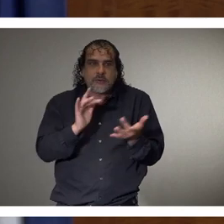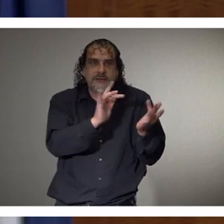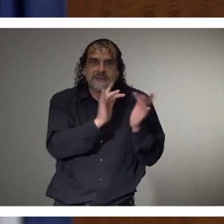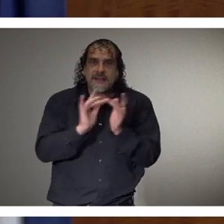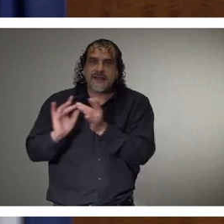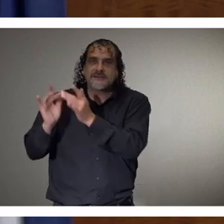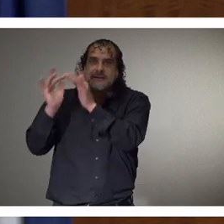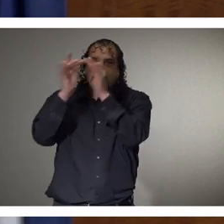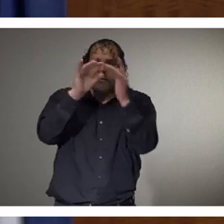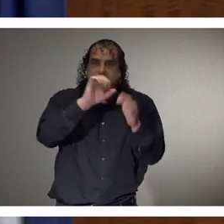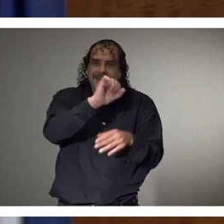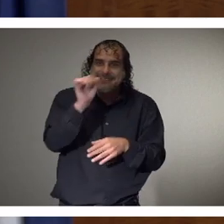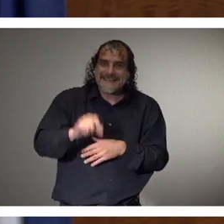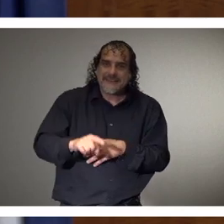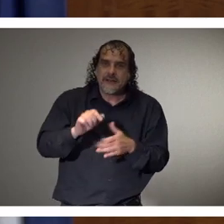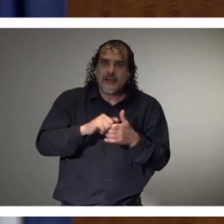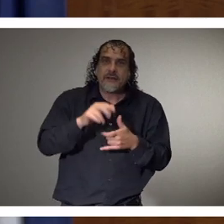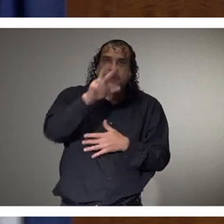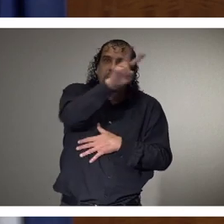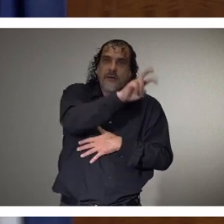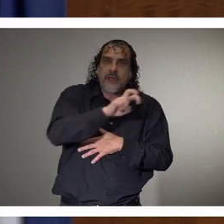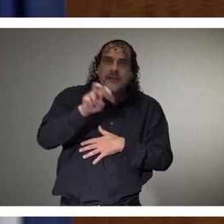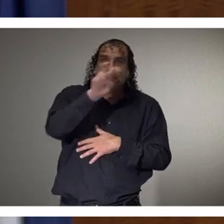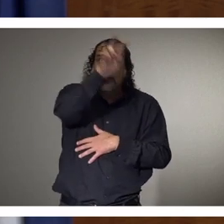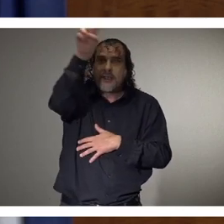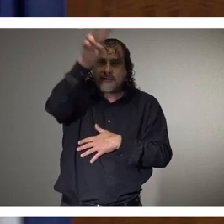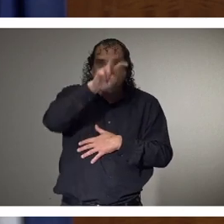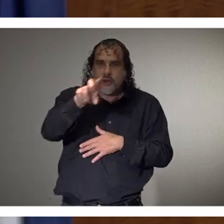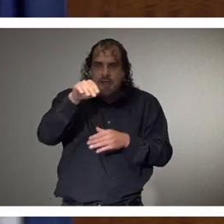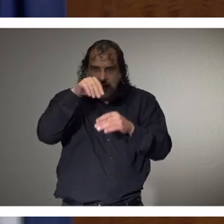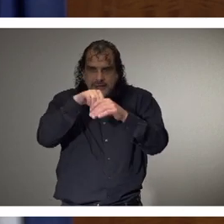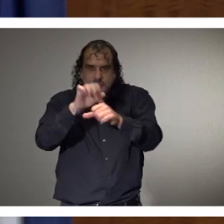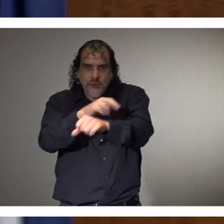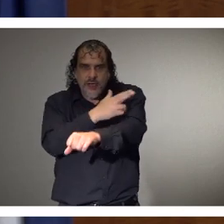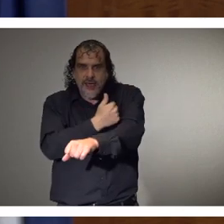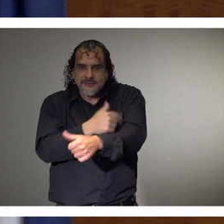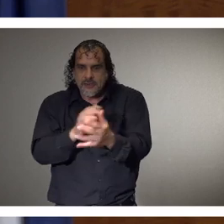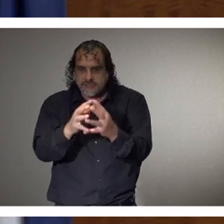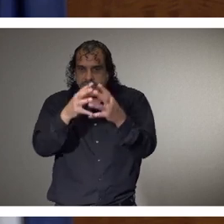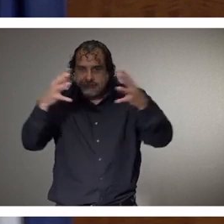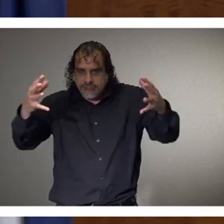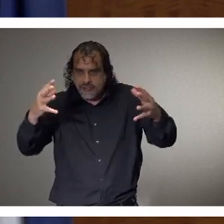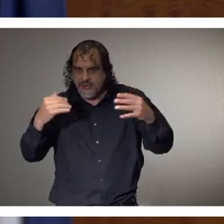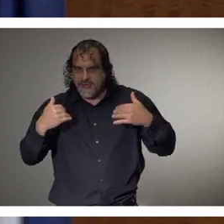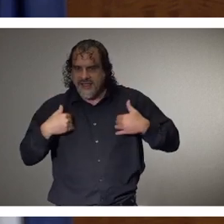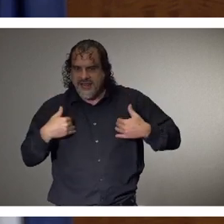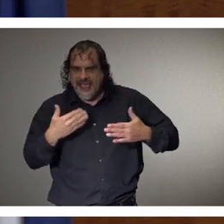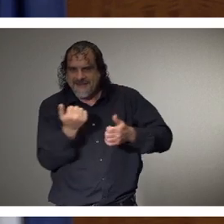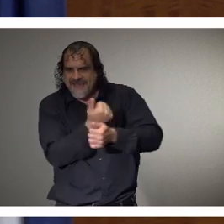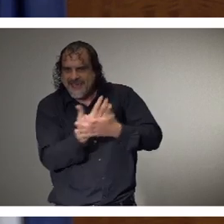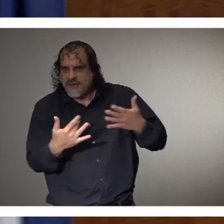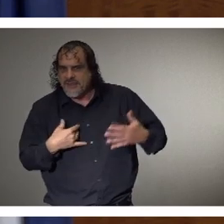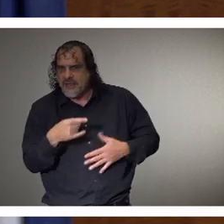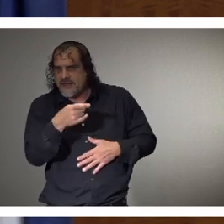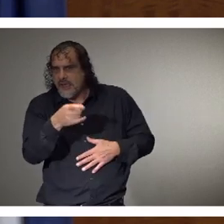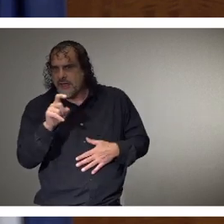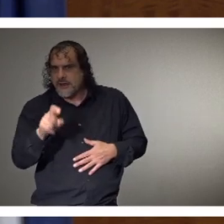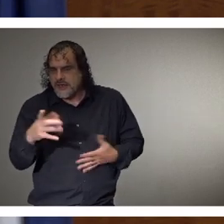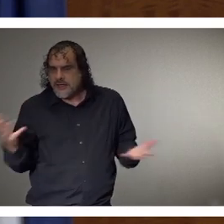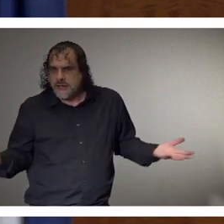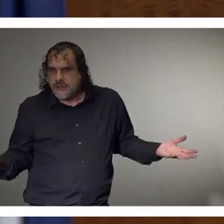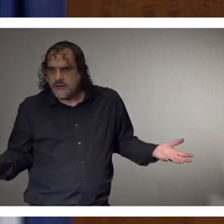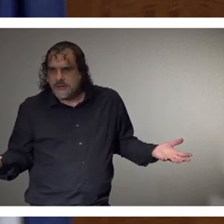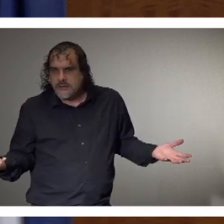to make sure that we transfer that patient into a facility that has whatever they may need. So if you need a,